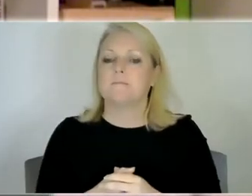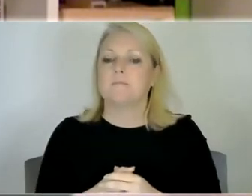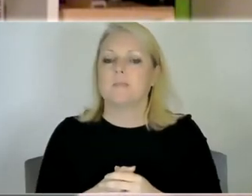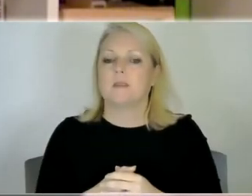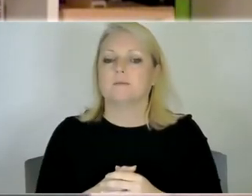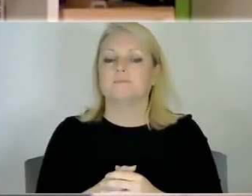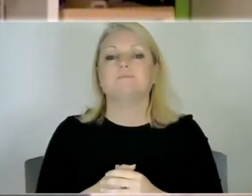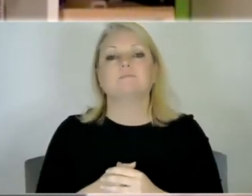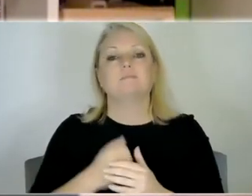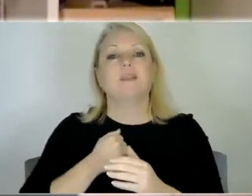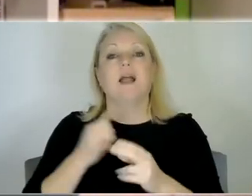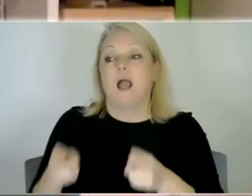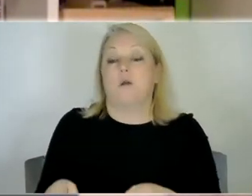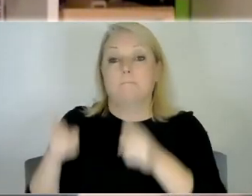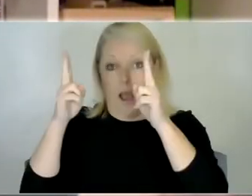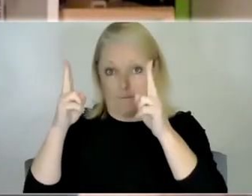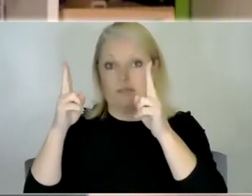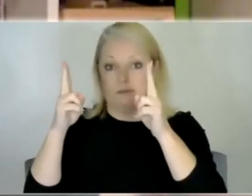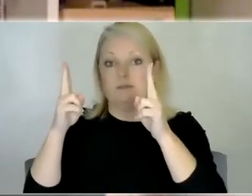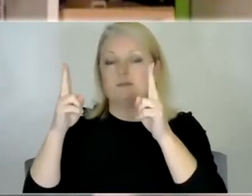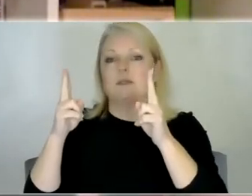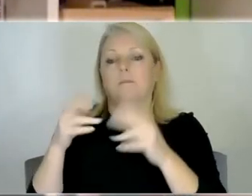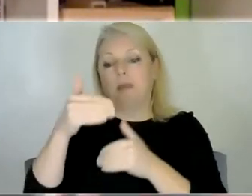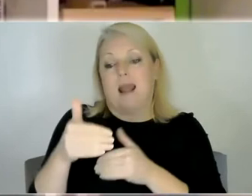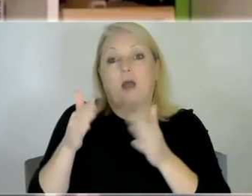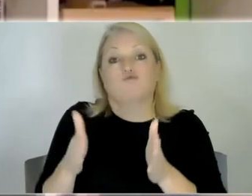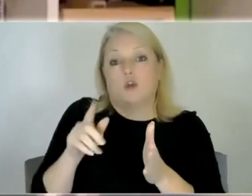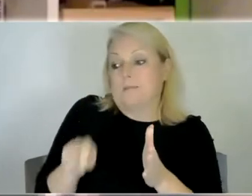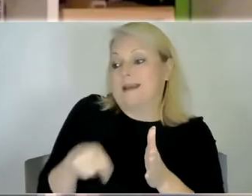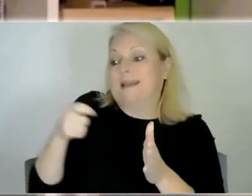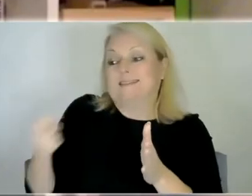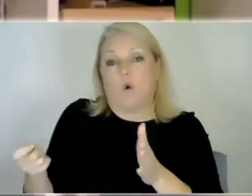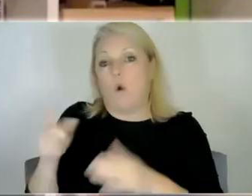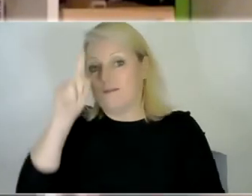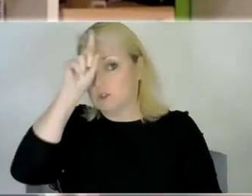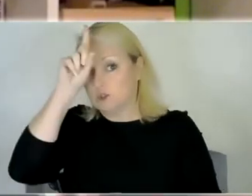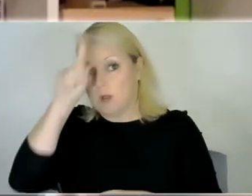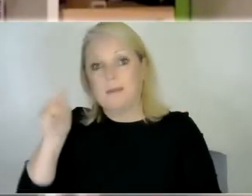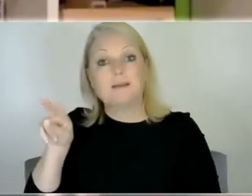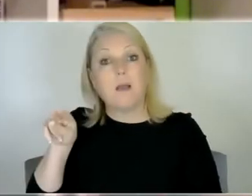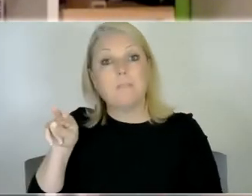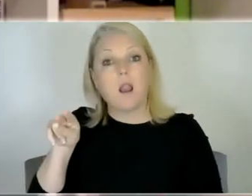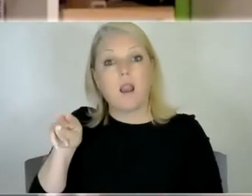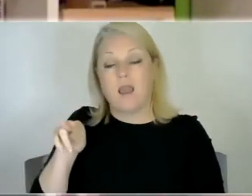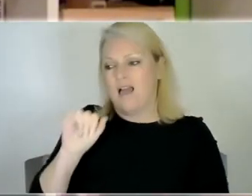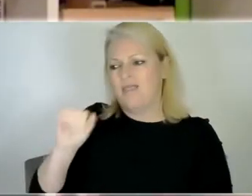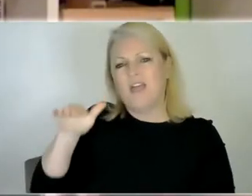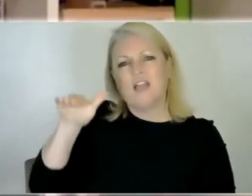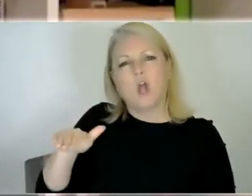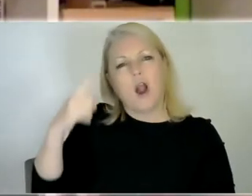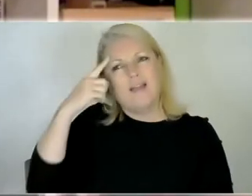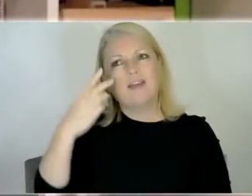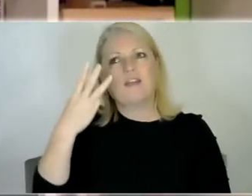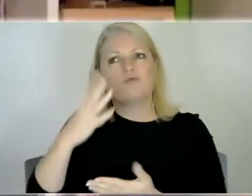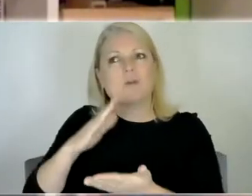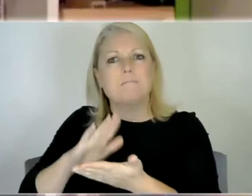apartment next door was um a German couple with with their child who was I think she was about three months younger